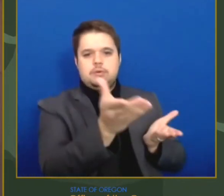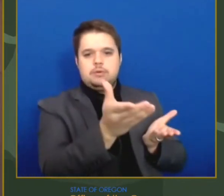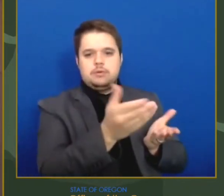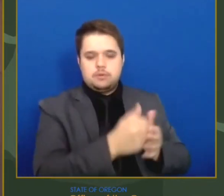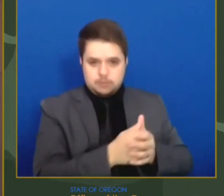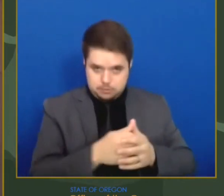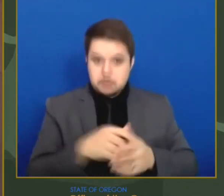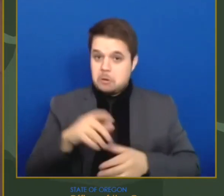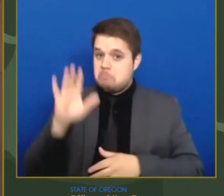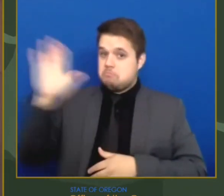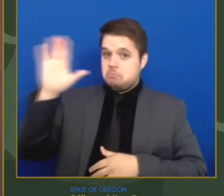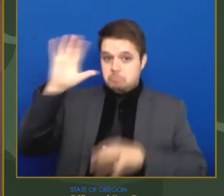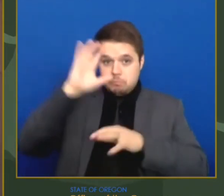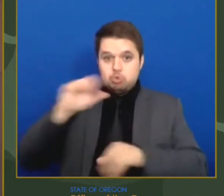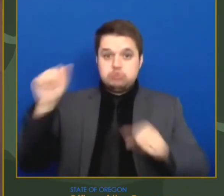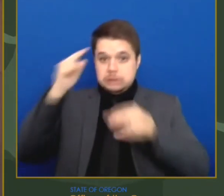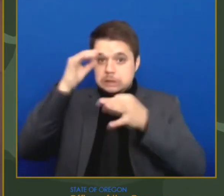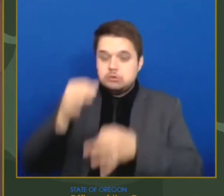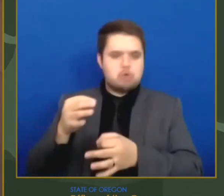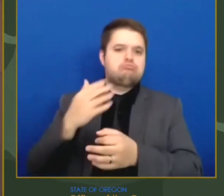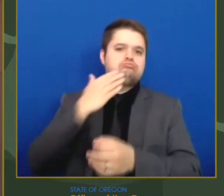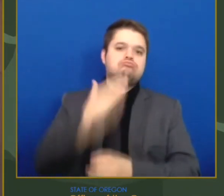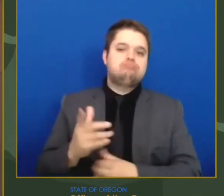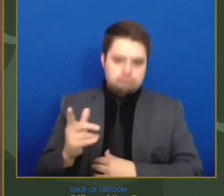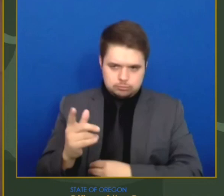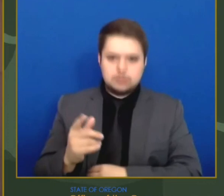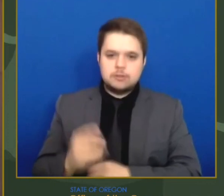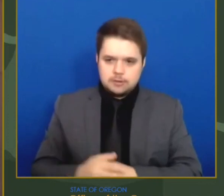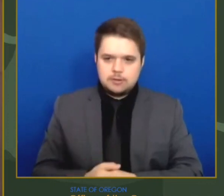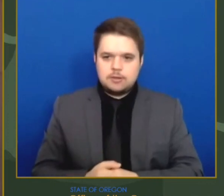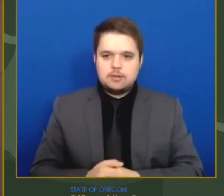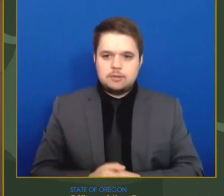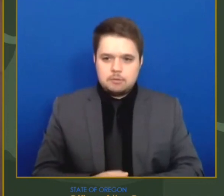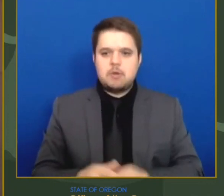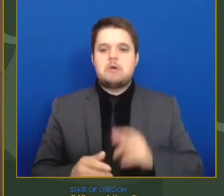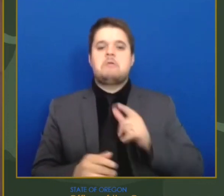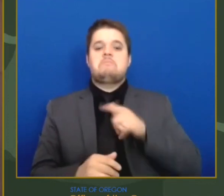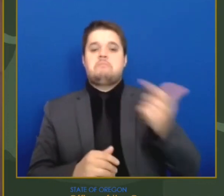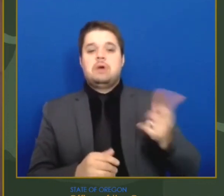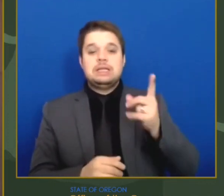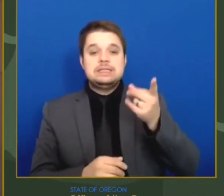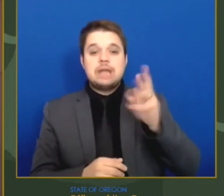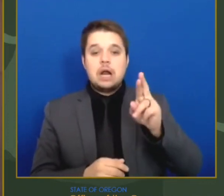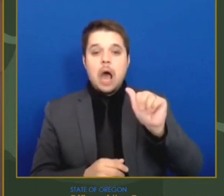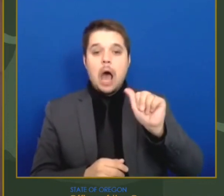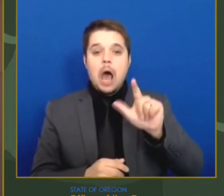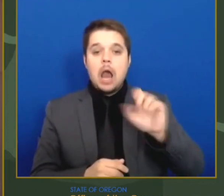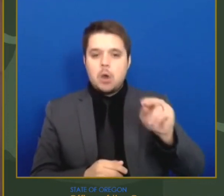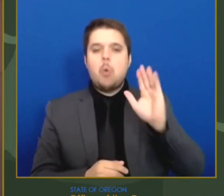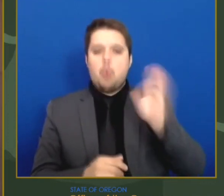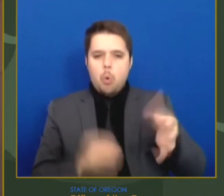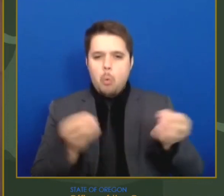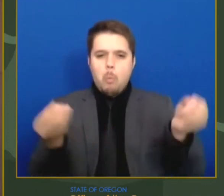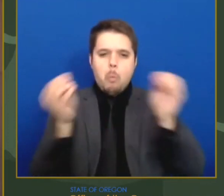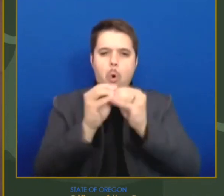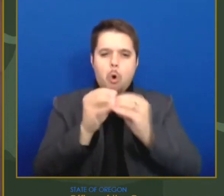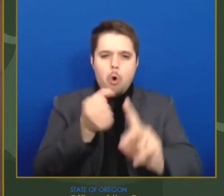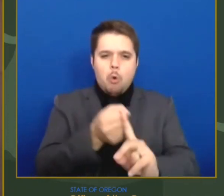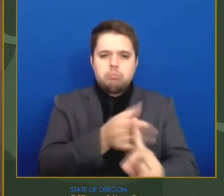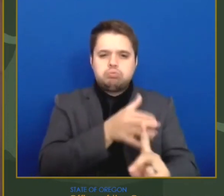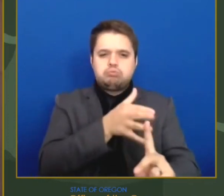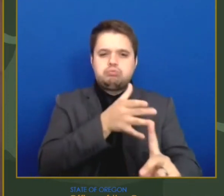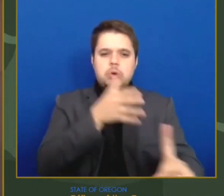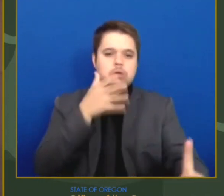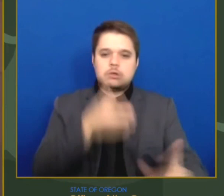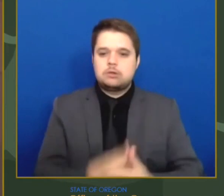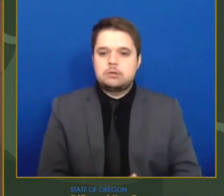capacity for vaccine distribution in more detail. But let me be very, very clear. While our